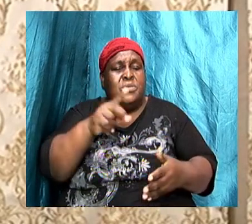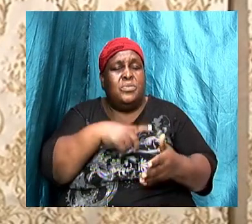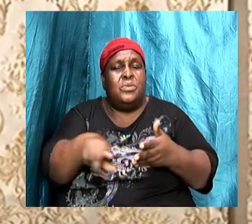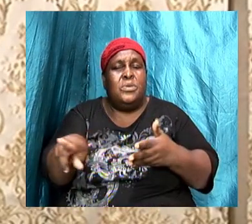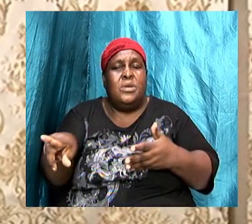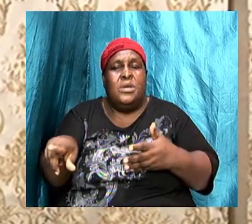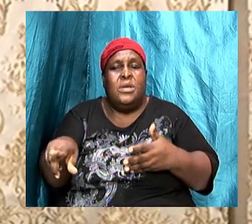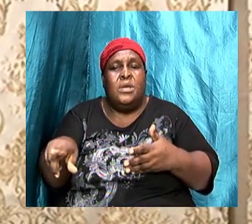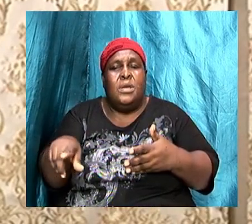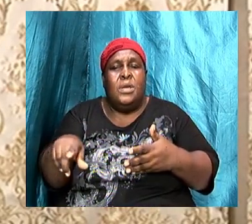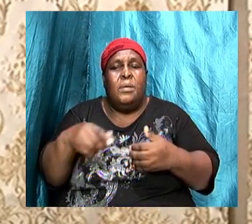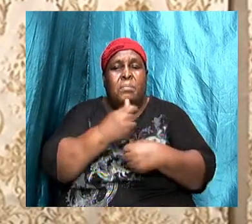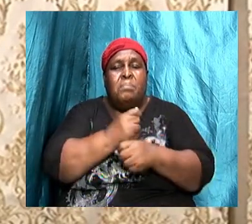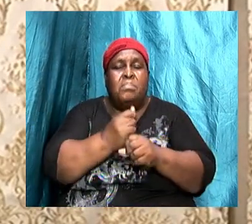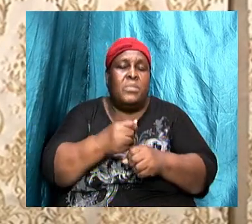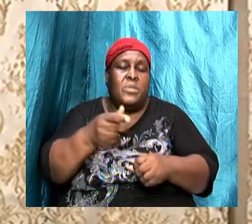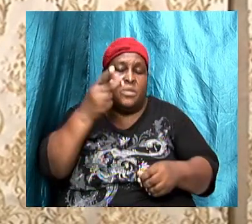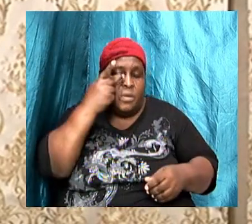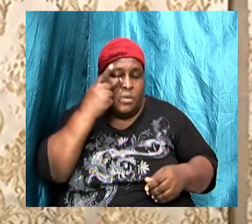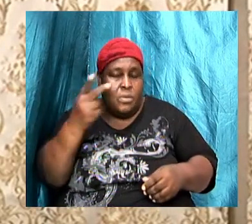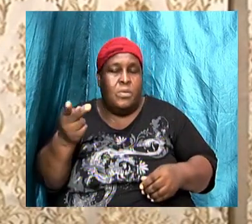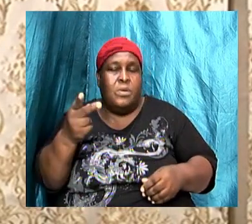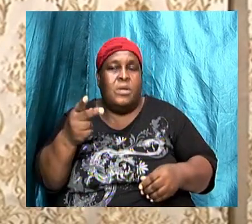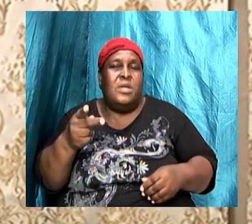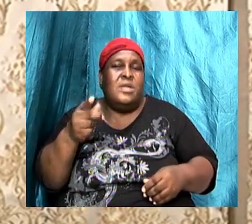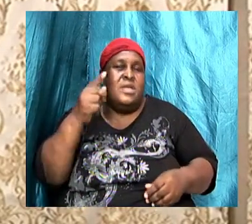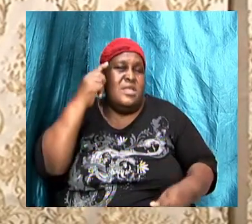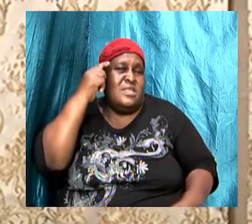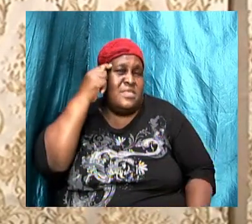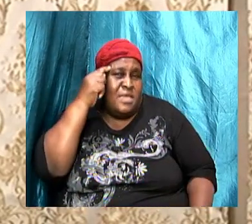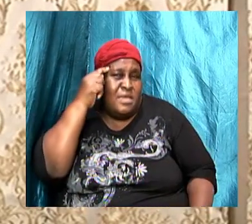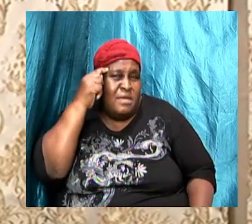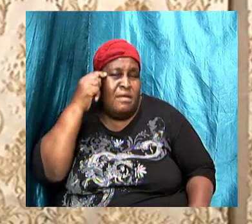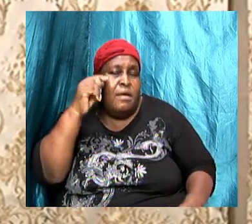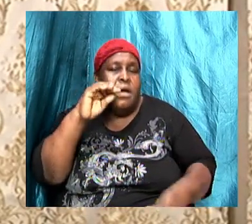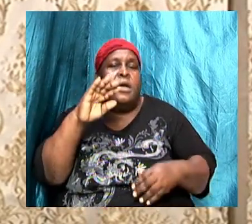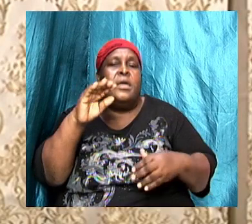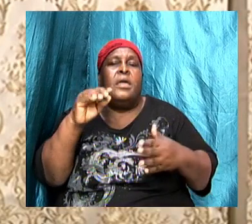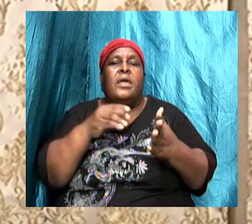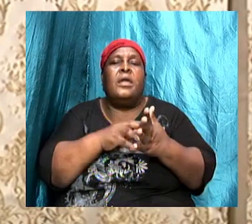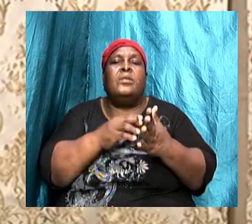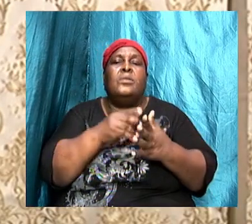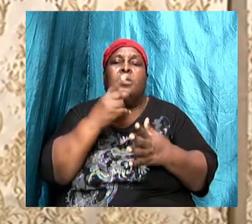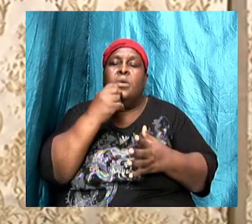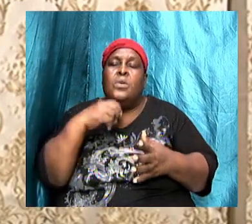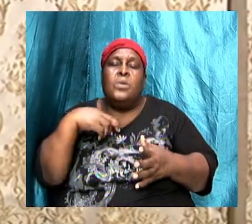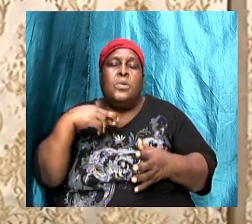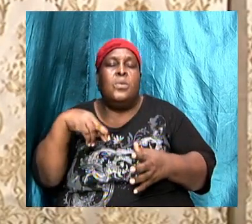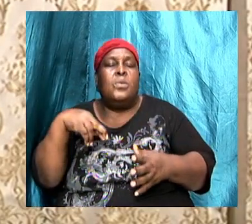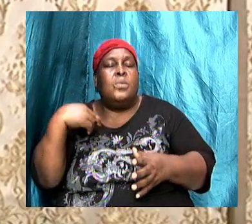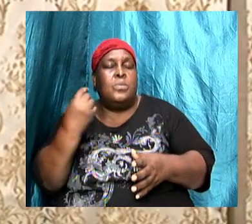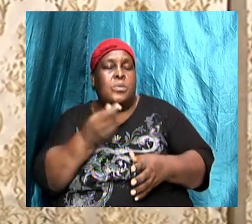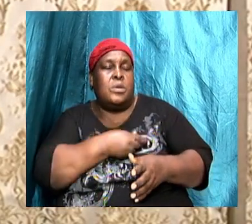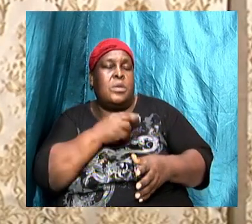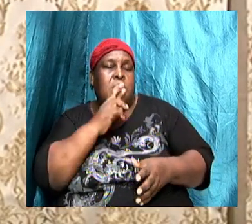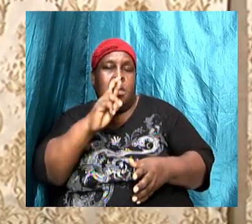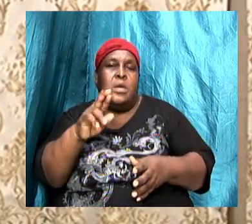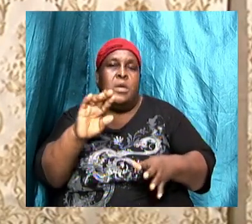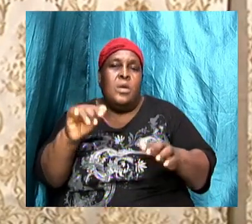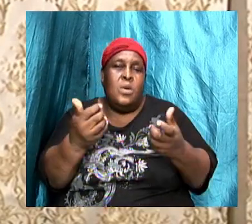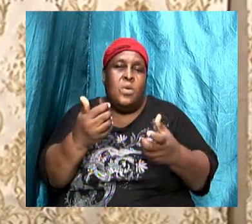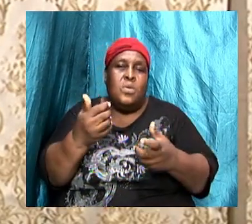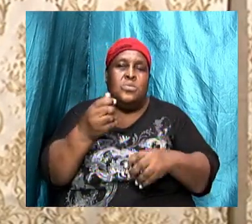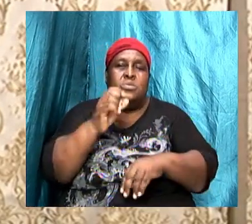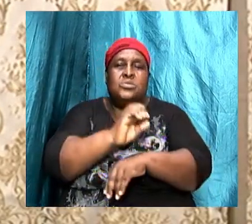have us to relook and rethink our position and who we are and how the church operates.